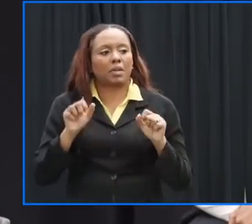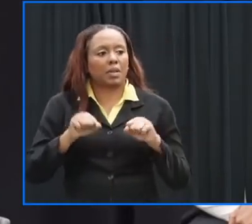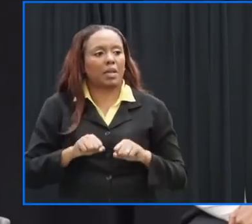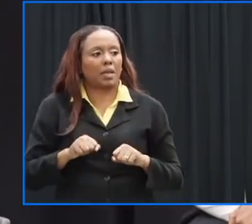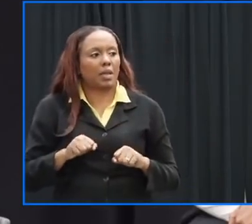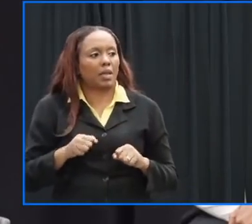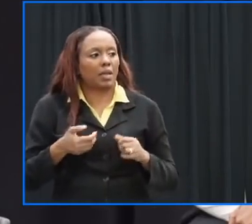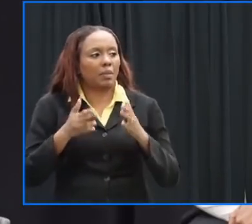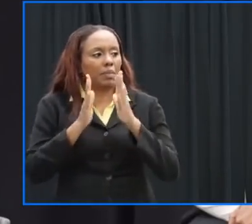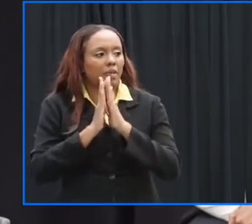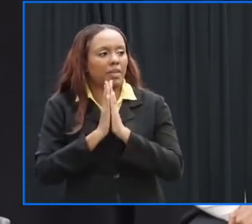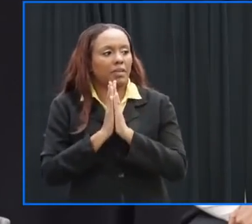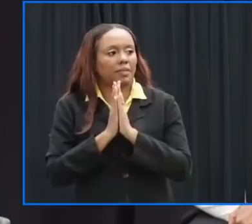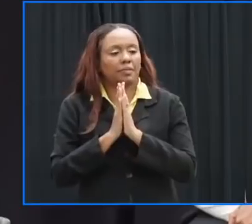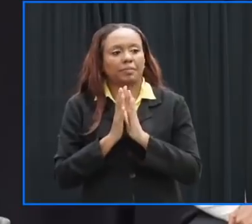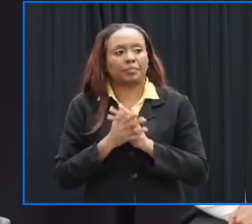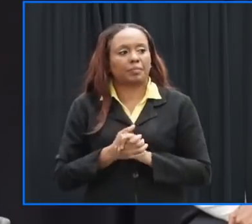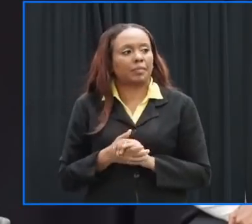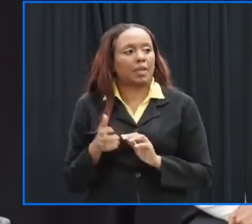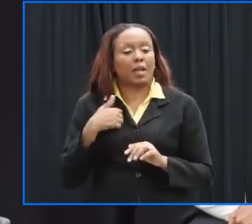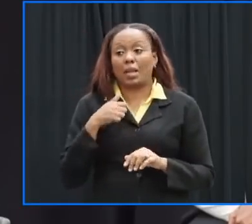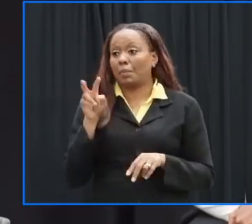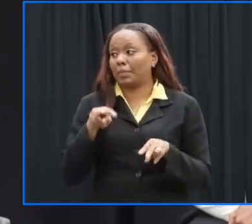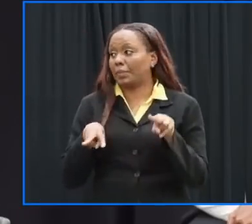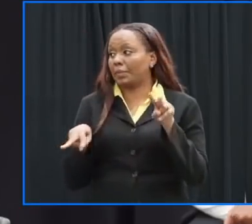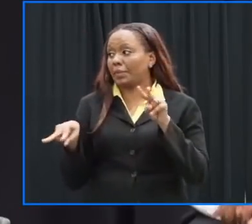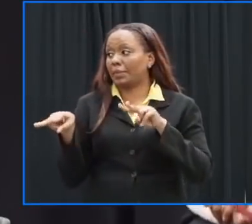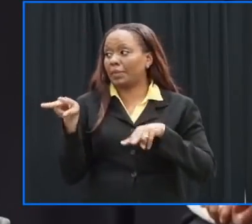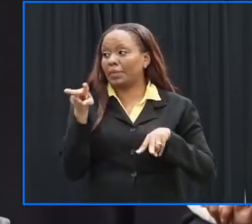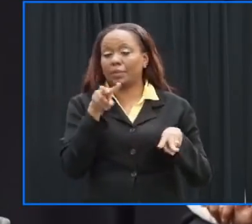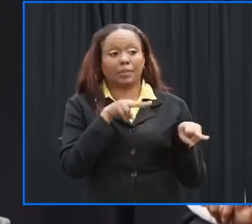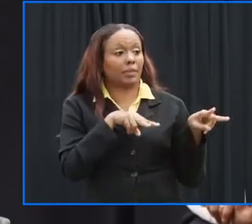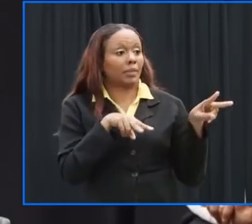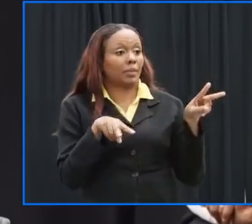and i am therefore looking at